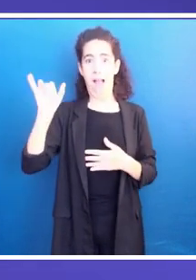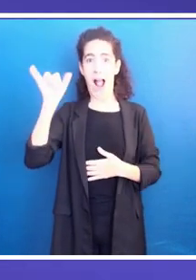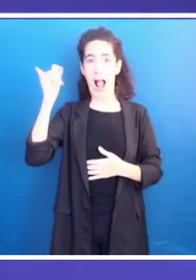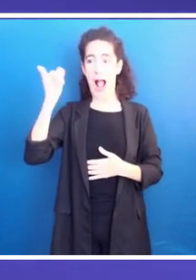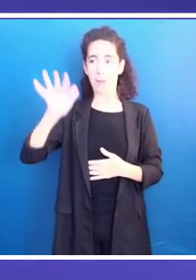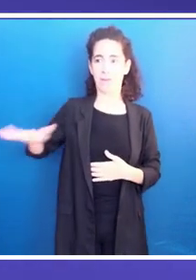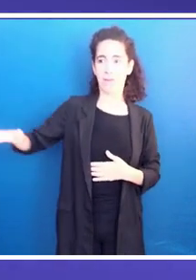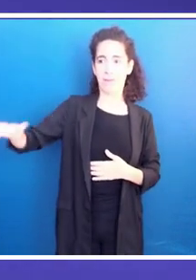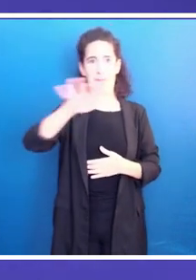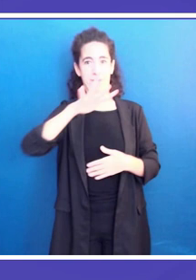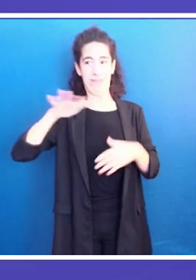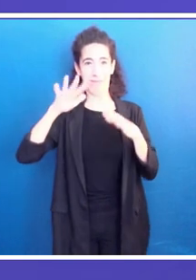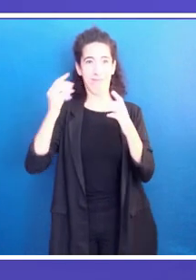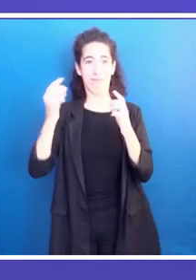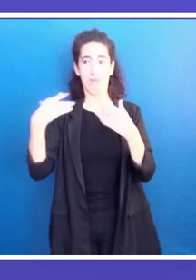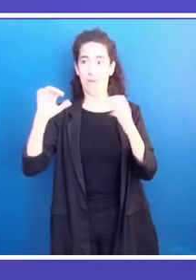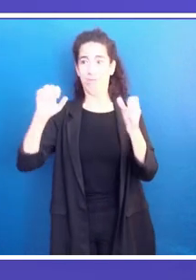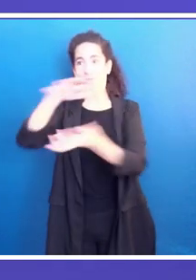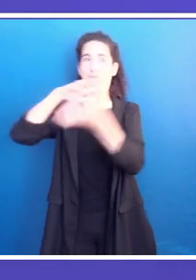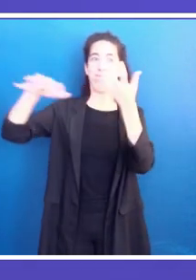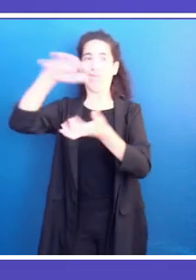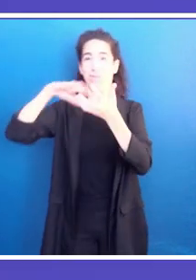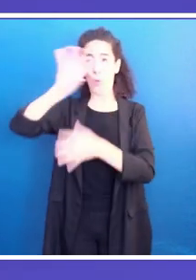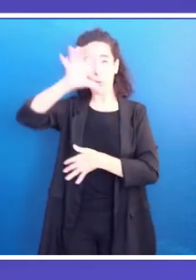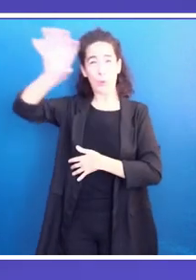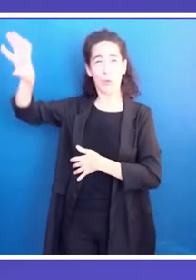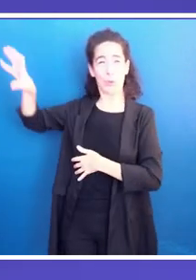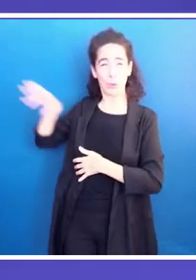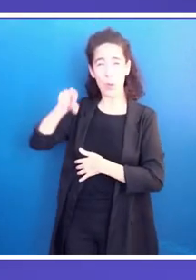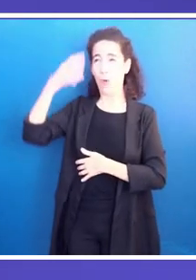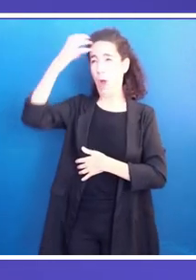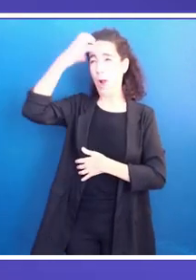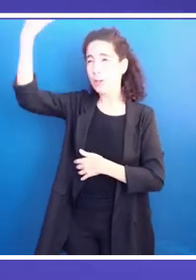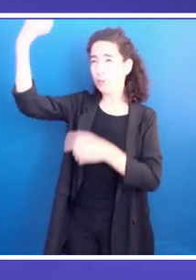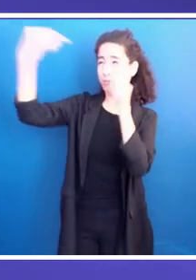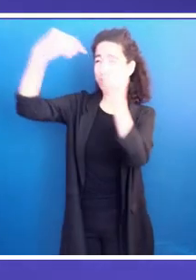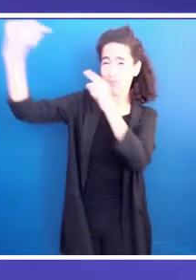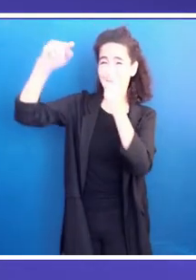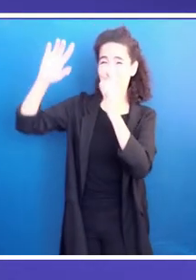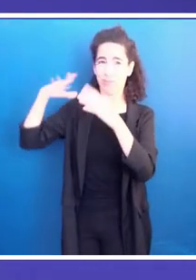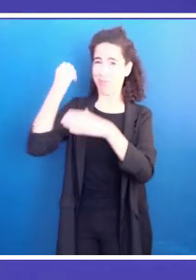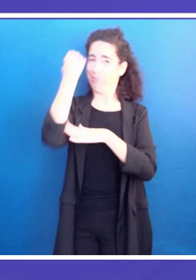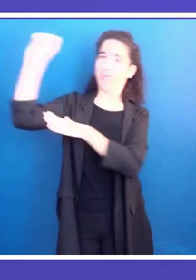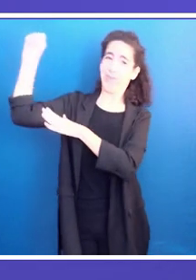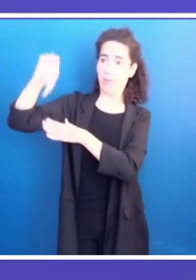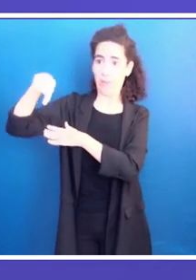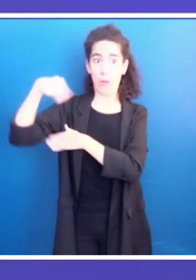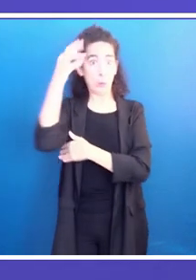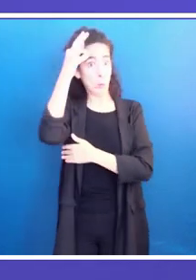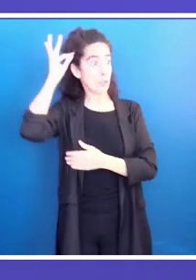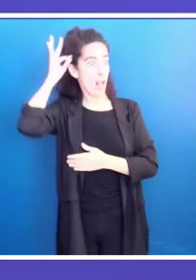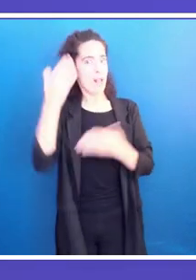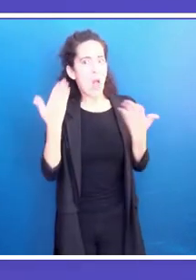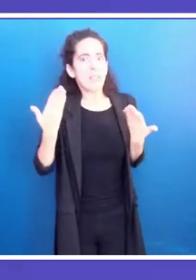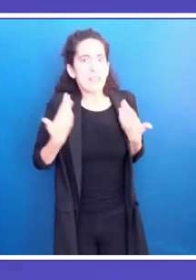As you know, the municipal elections are essential. And in Tunisia, we have proven that we can put an end to the past